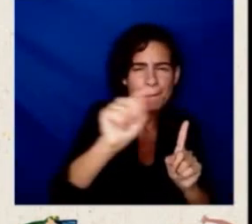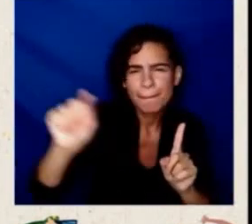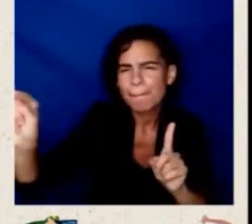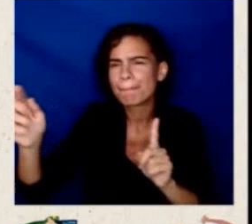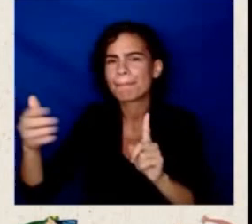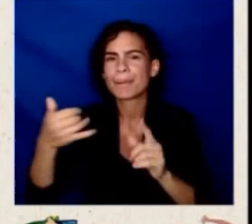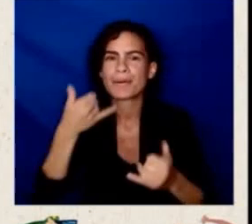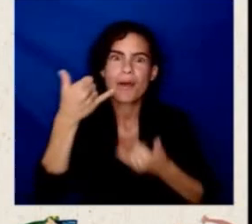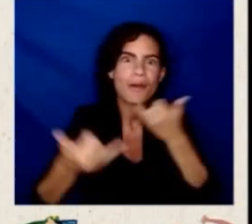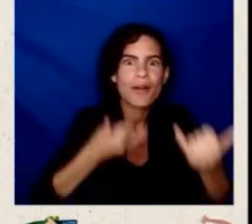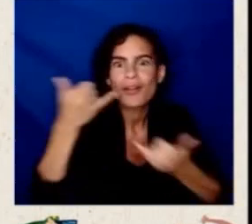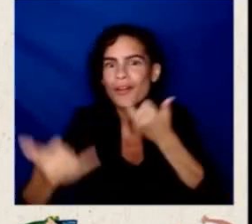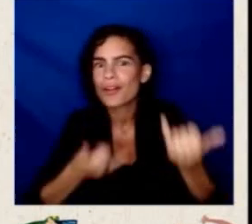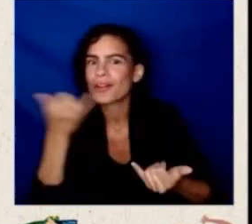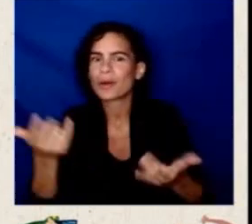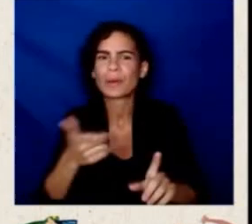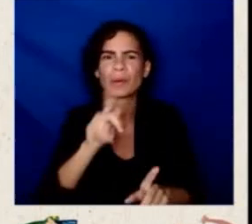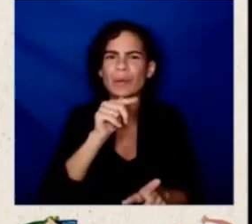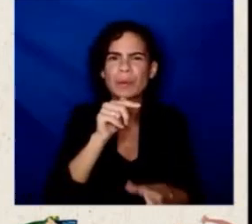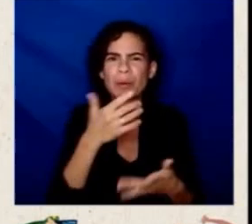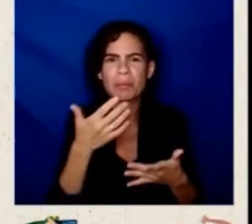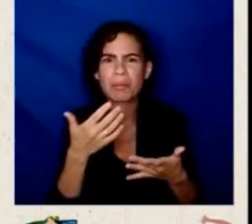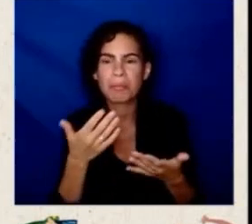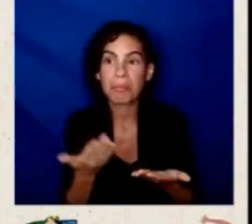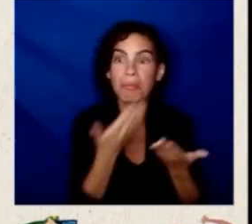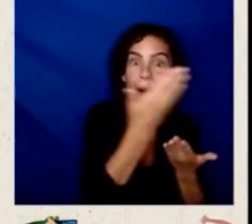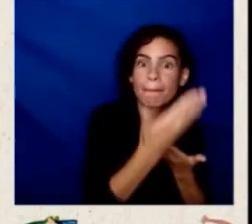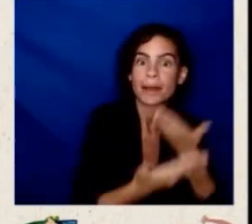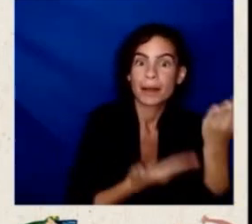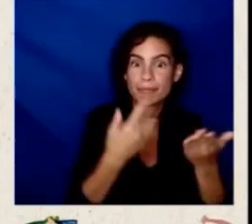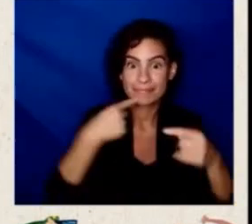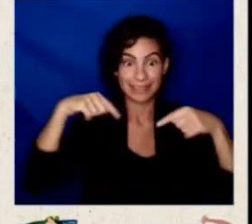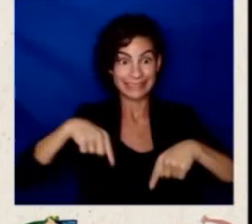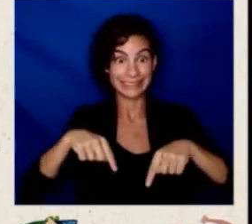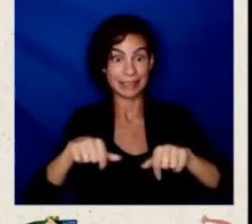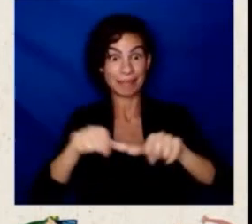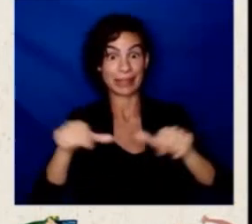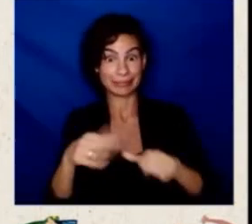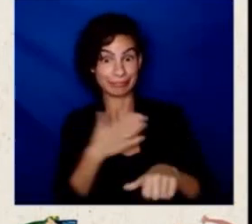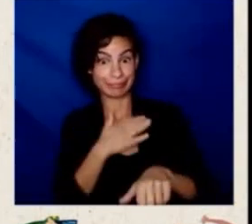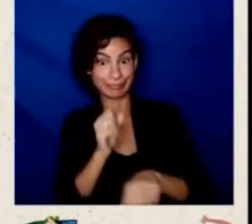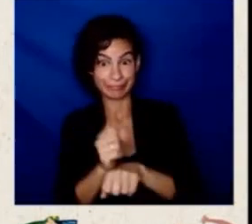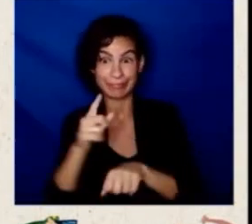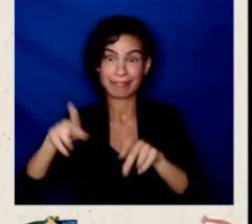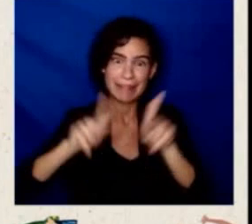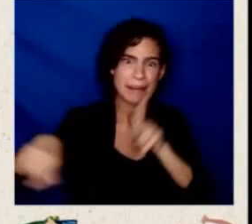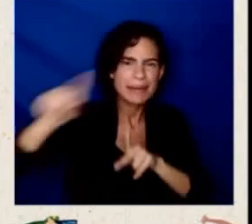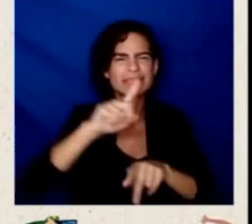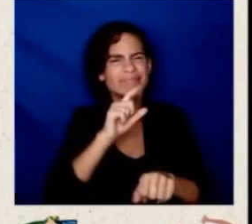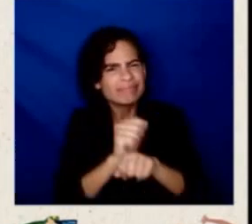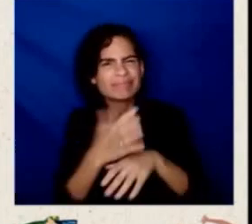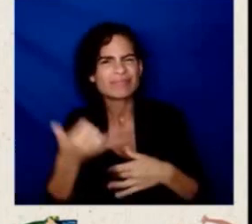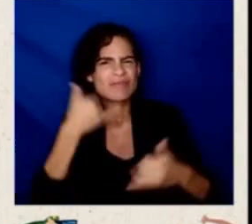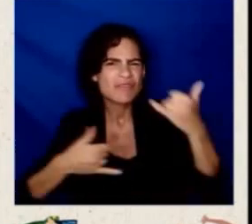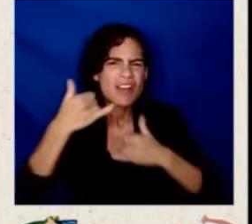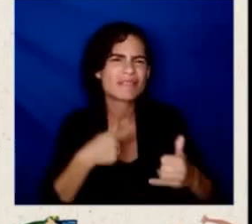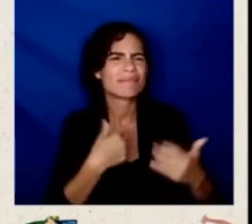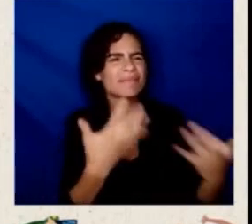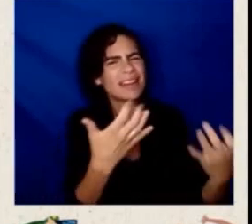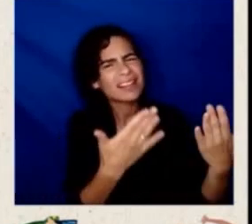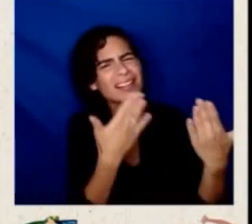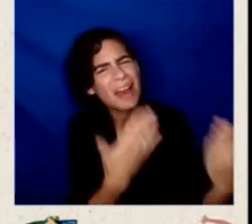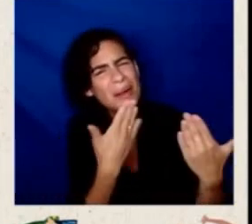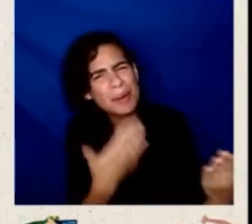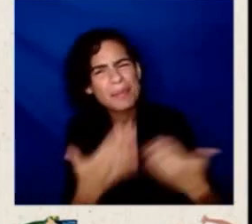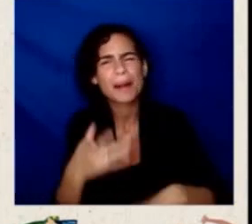nominate for different positions. I know a lot of you probably were in your way and saying, you've got to get the administrator to be